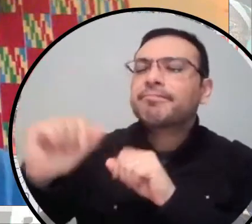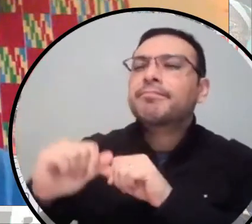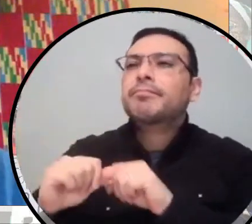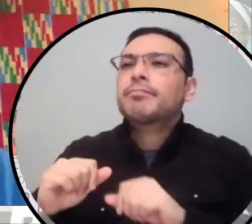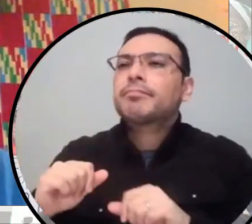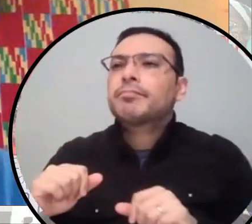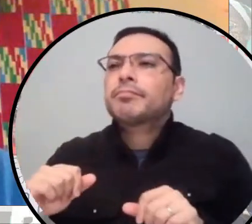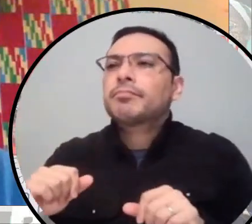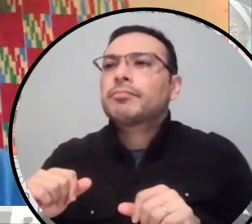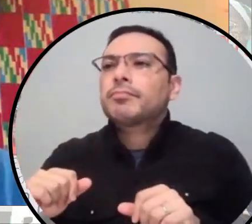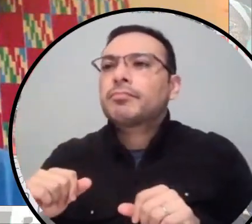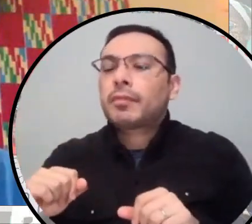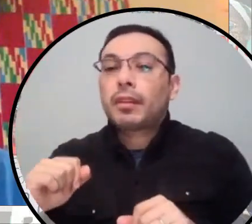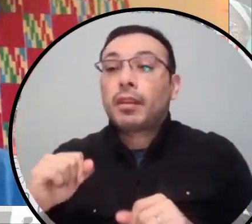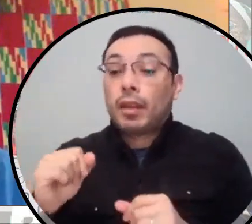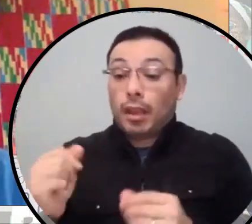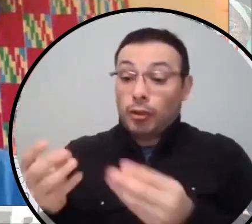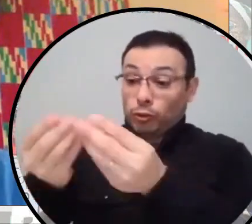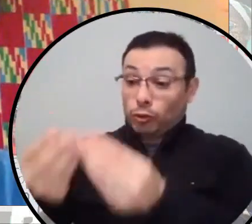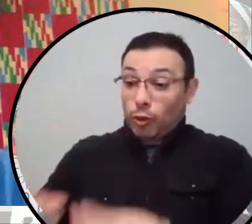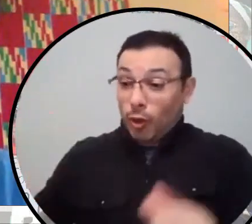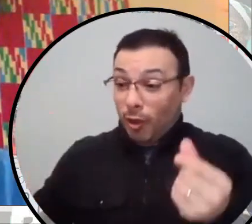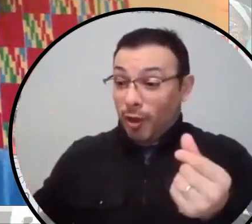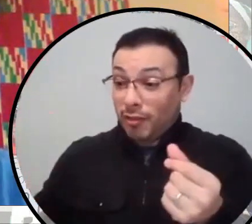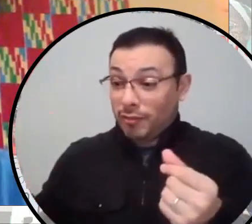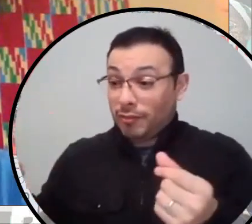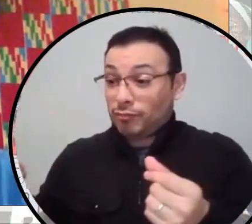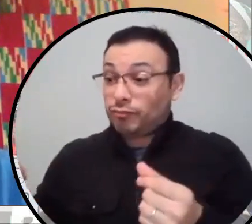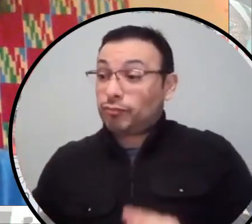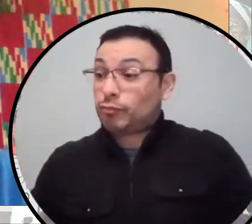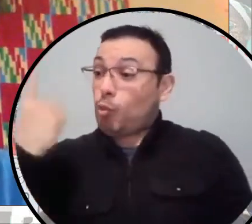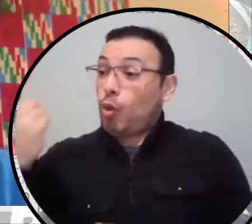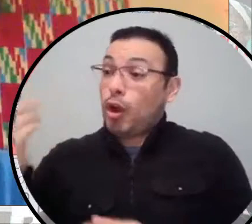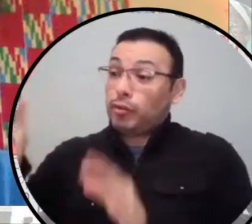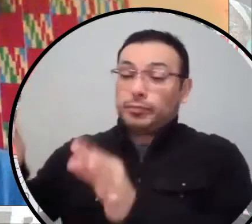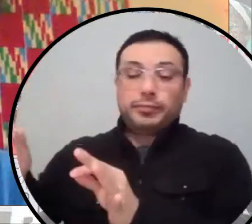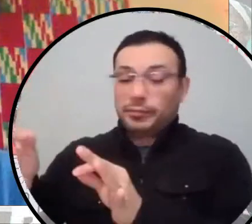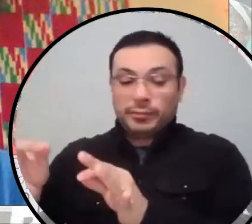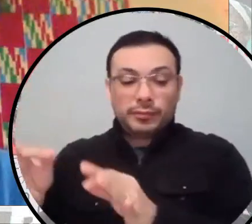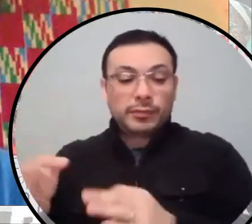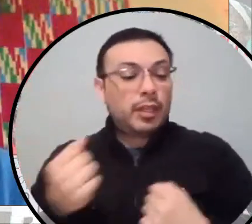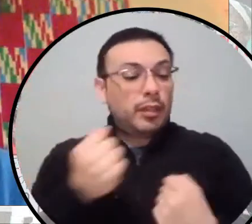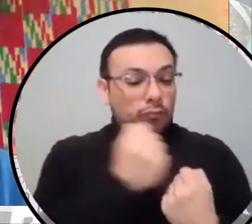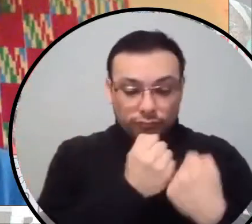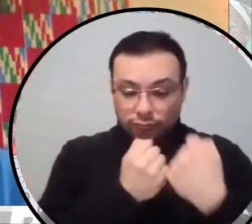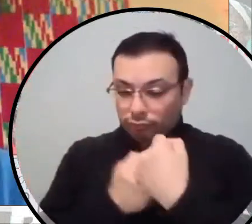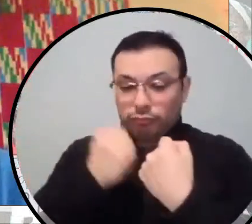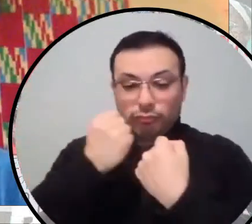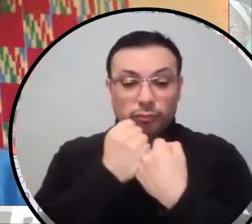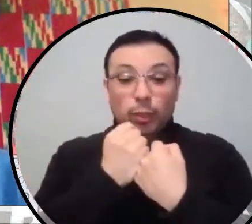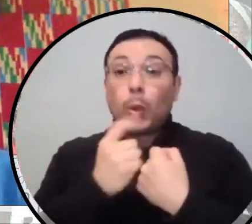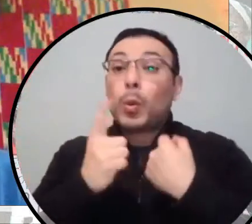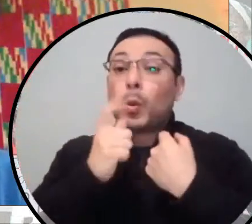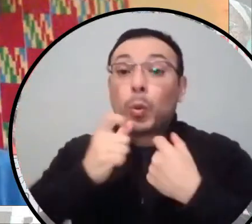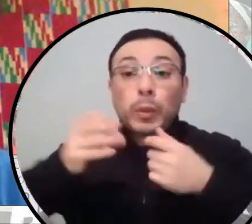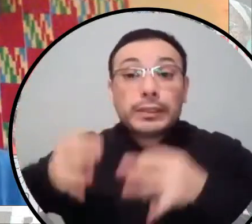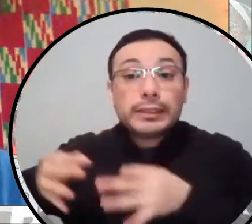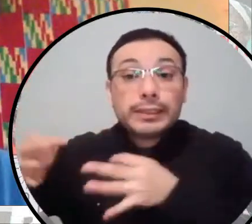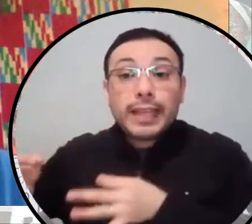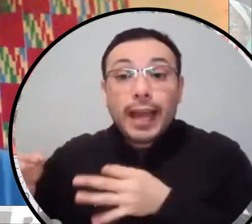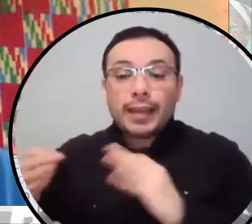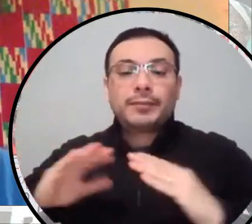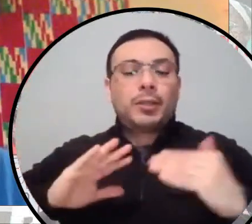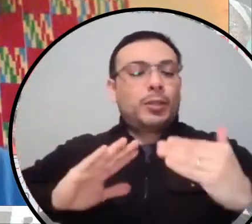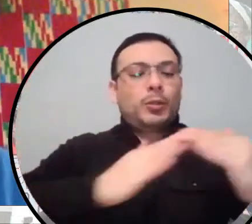solutions, um, that are controlled by community, um, to the issues